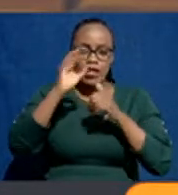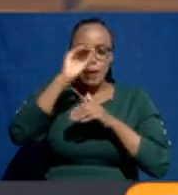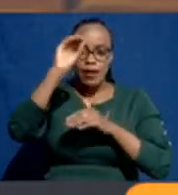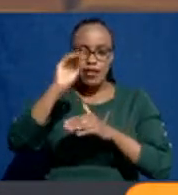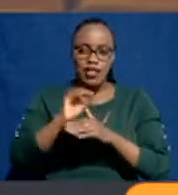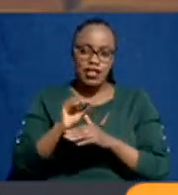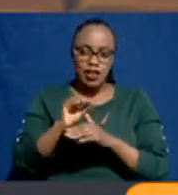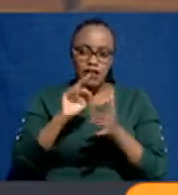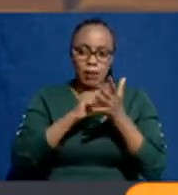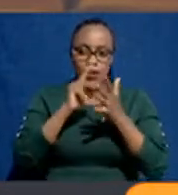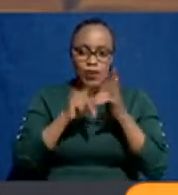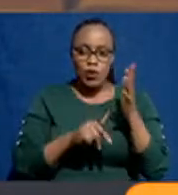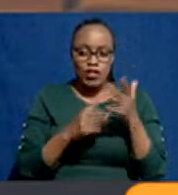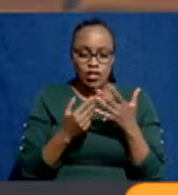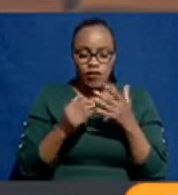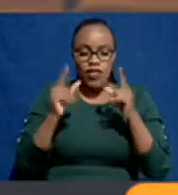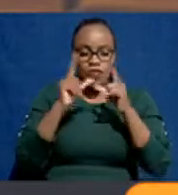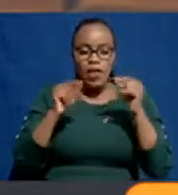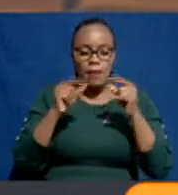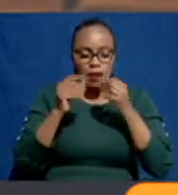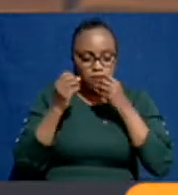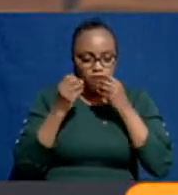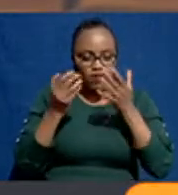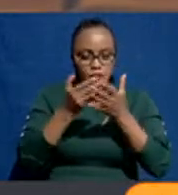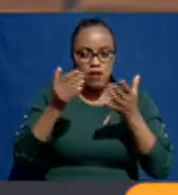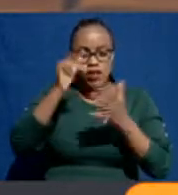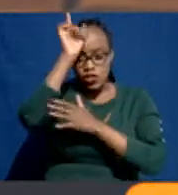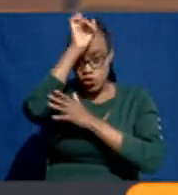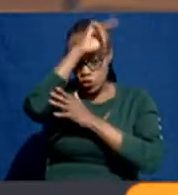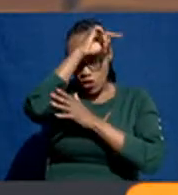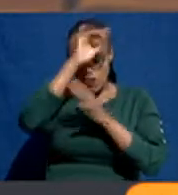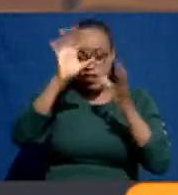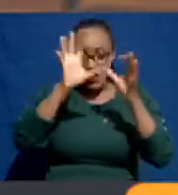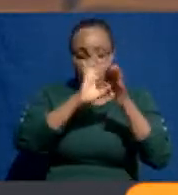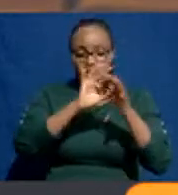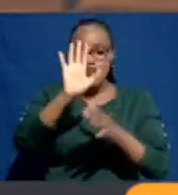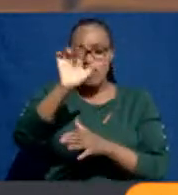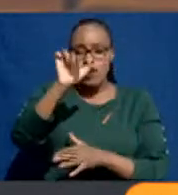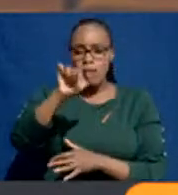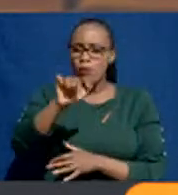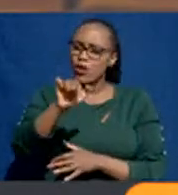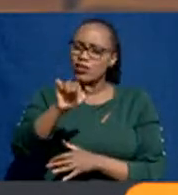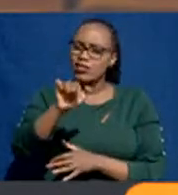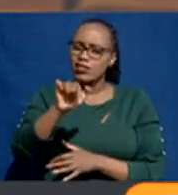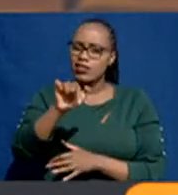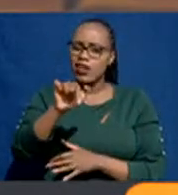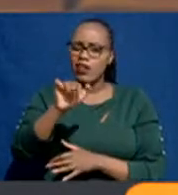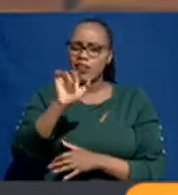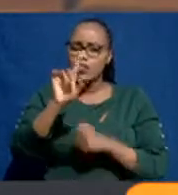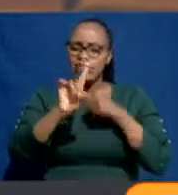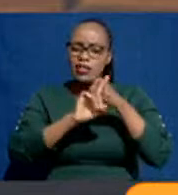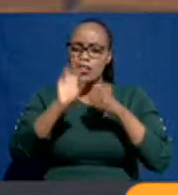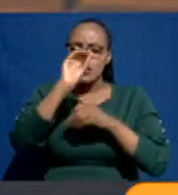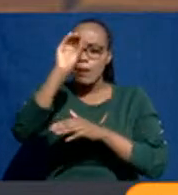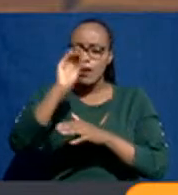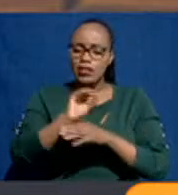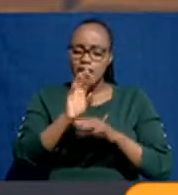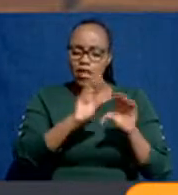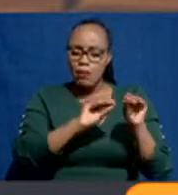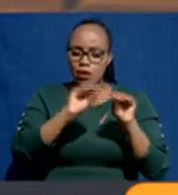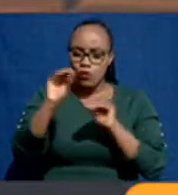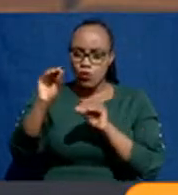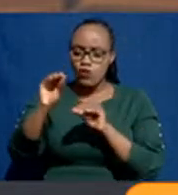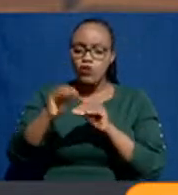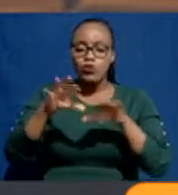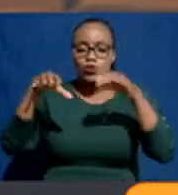meaning the message was to degrees and then 5.6 percent to diploma.